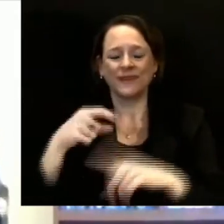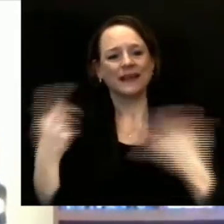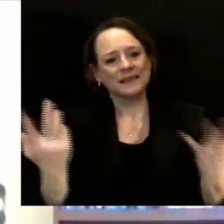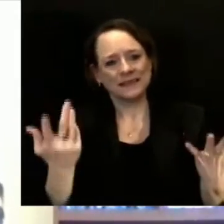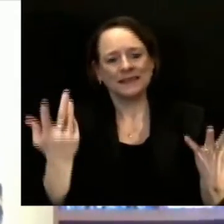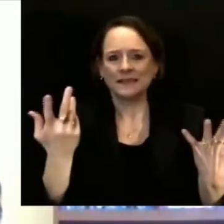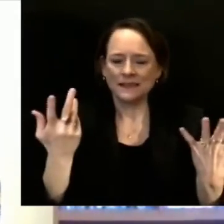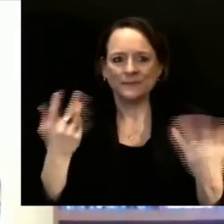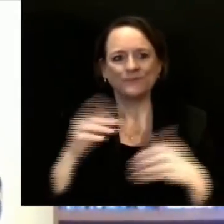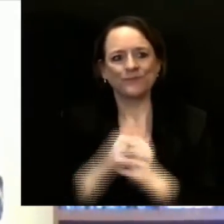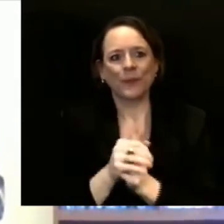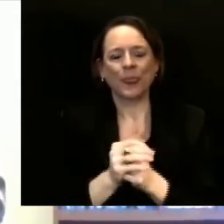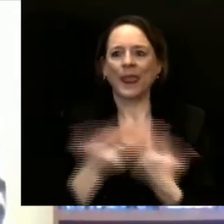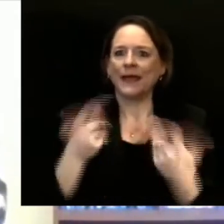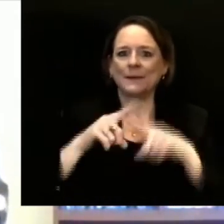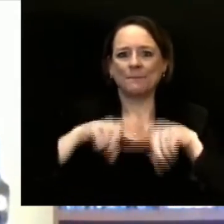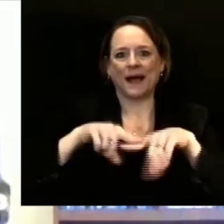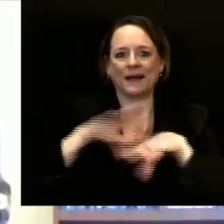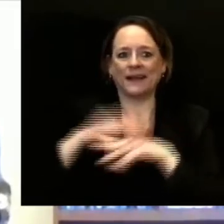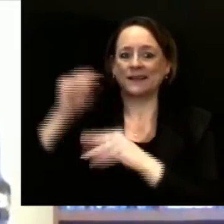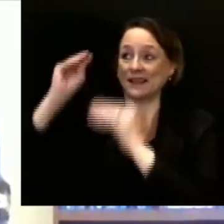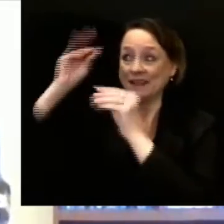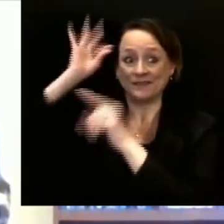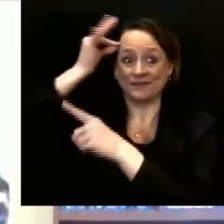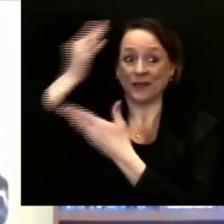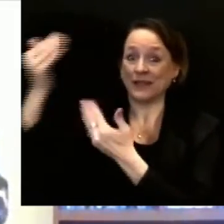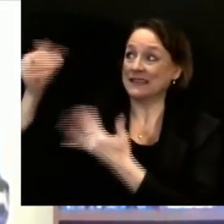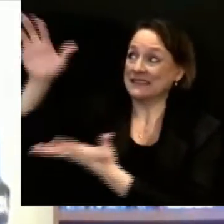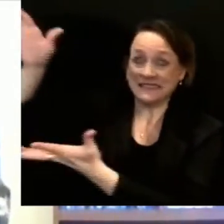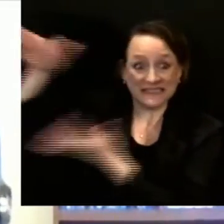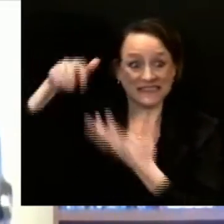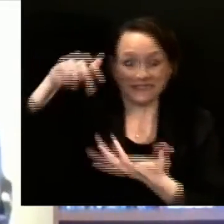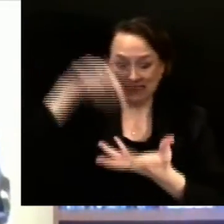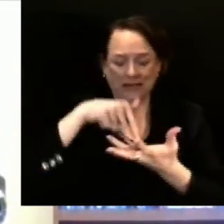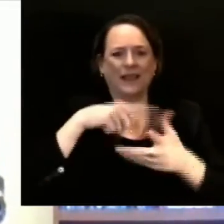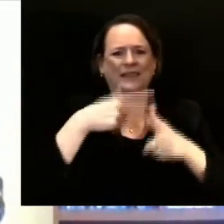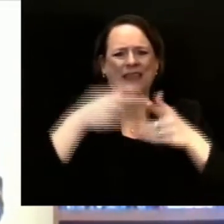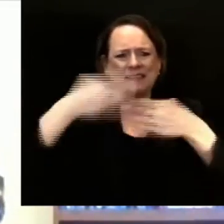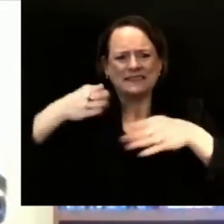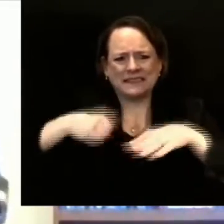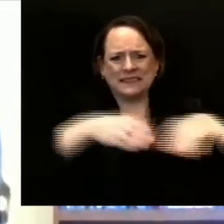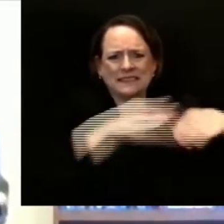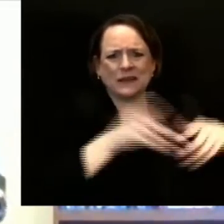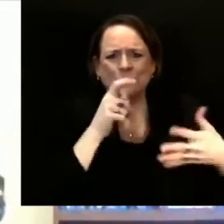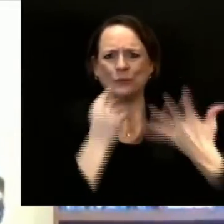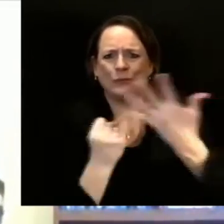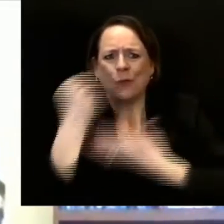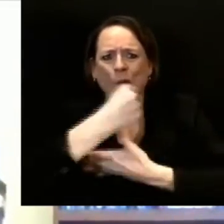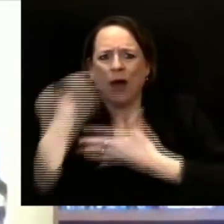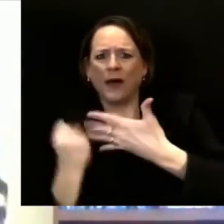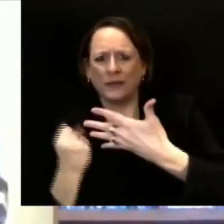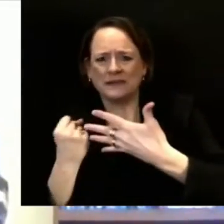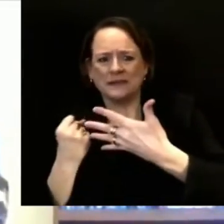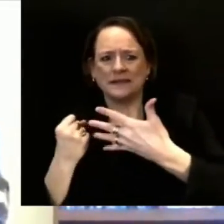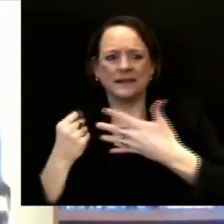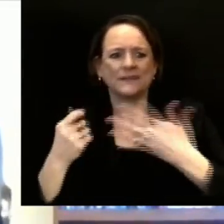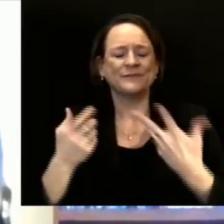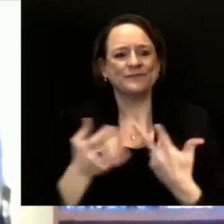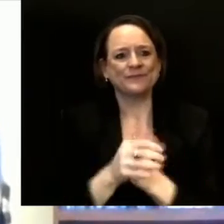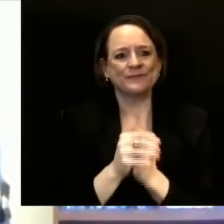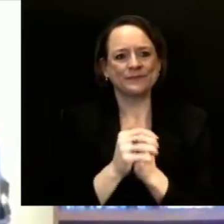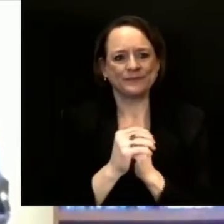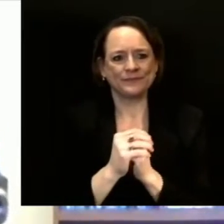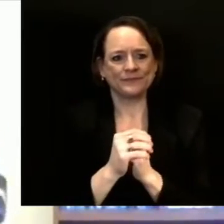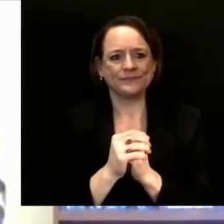reality today. So we need to prioritize, and after taking the recommendations from the state disaster medical